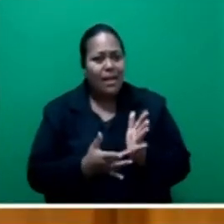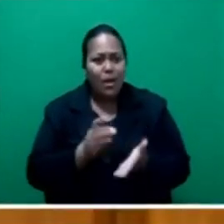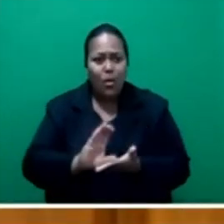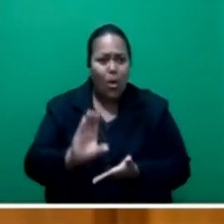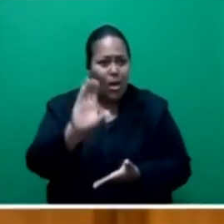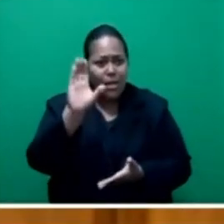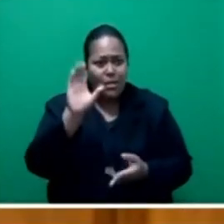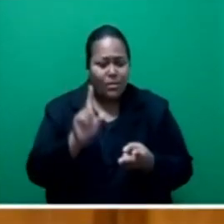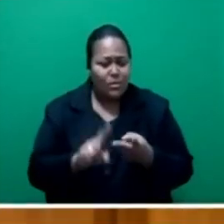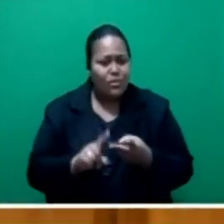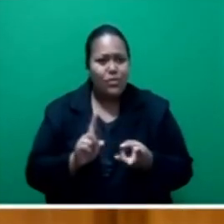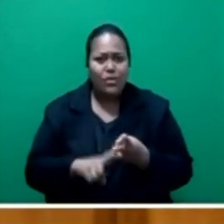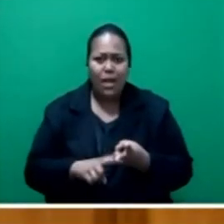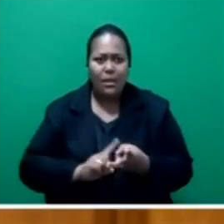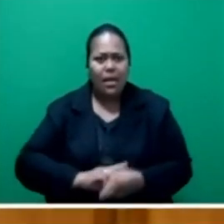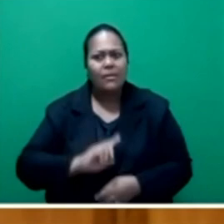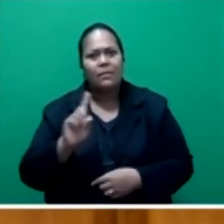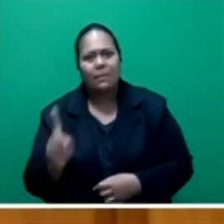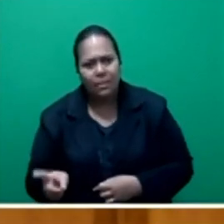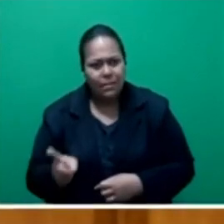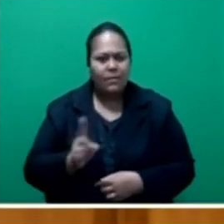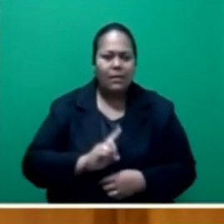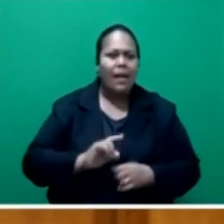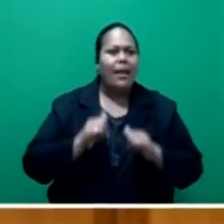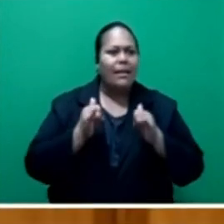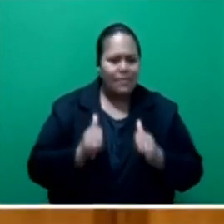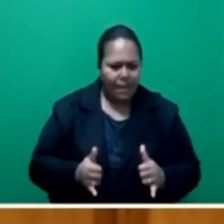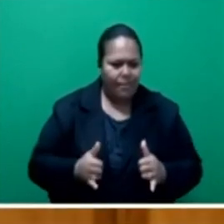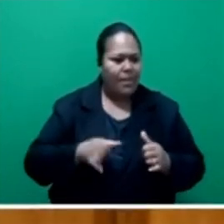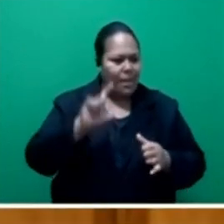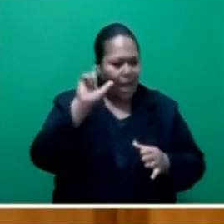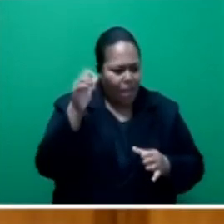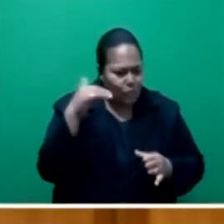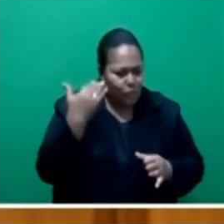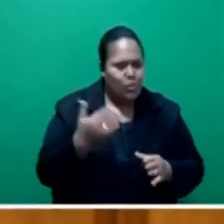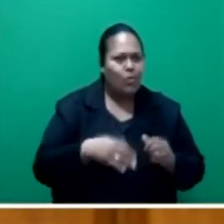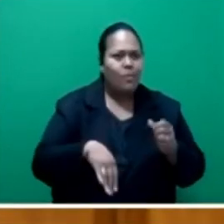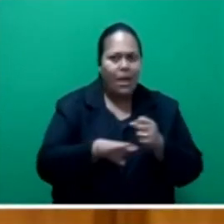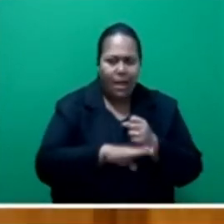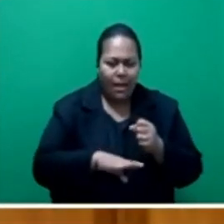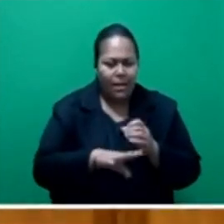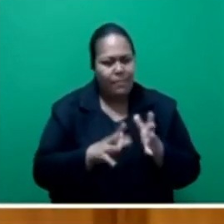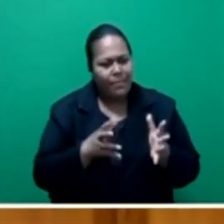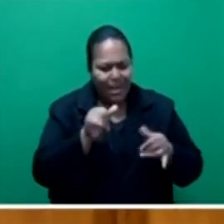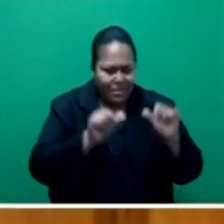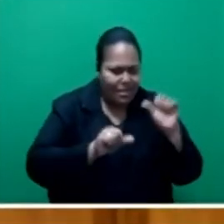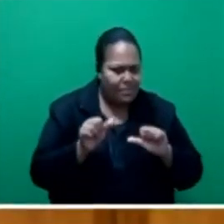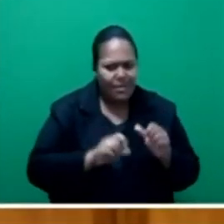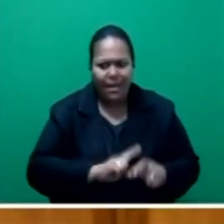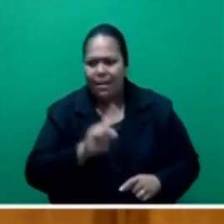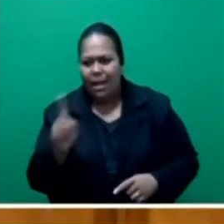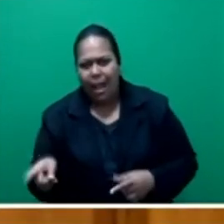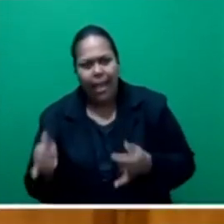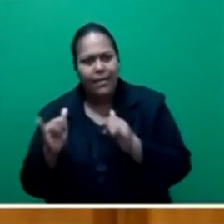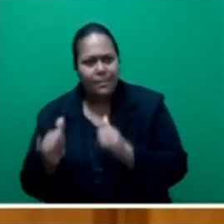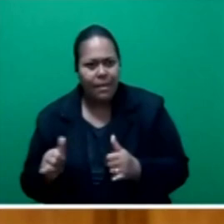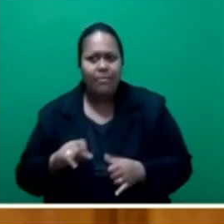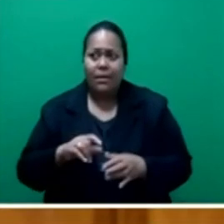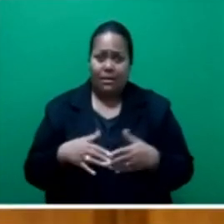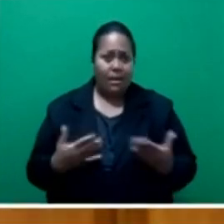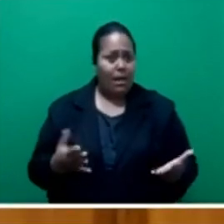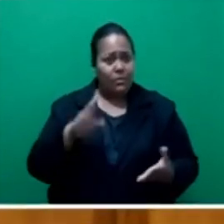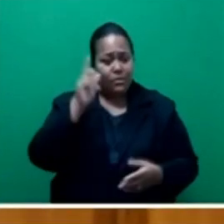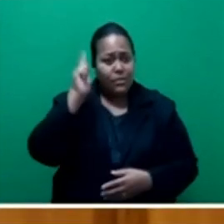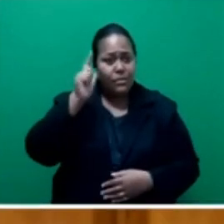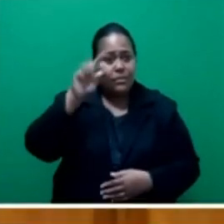including to-ing and fro-ing from exams to classroom-based assessment back to exams. It's no wonder teachers and students and other